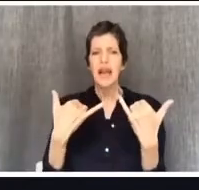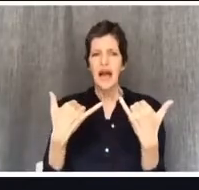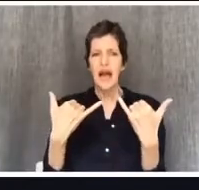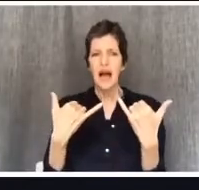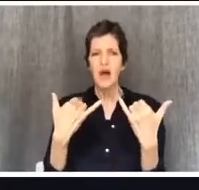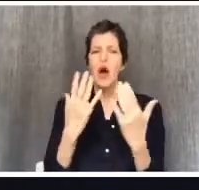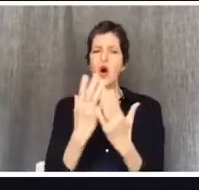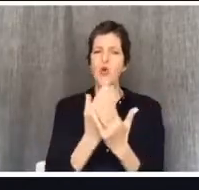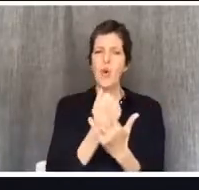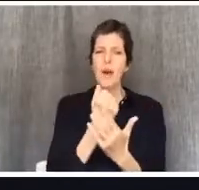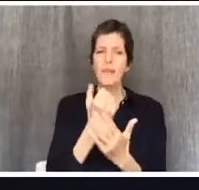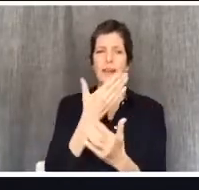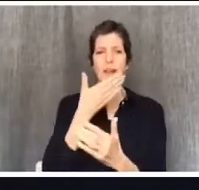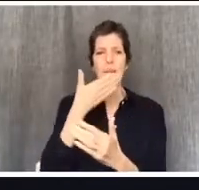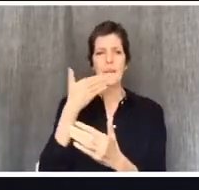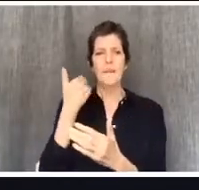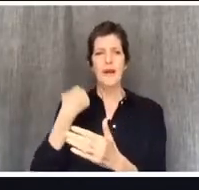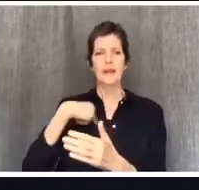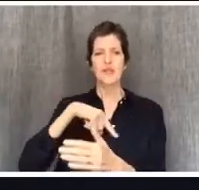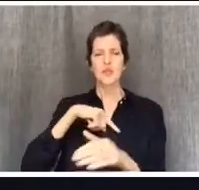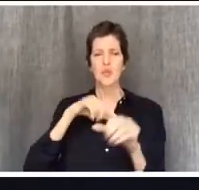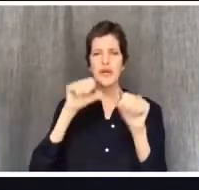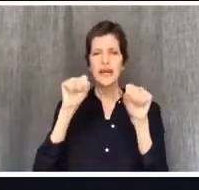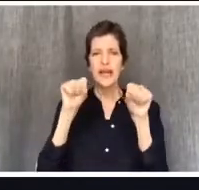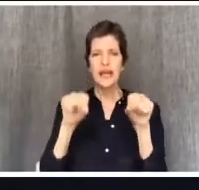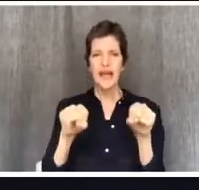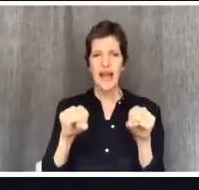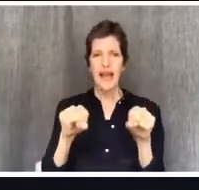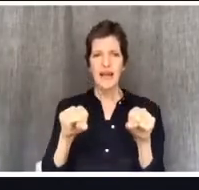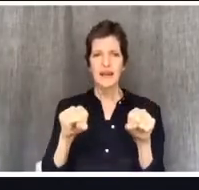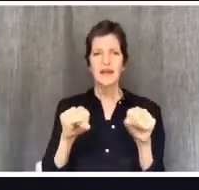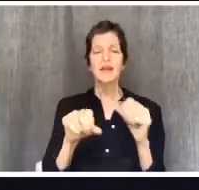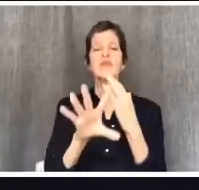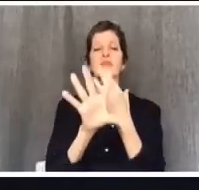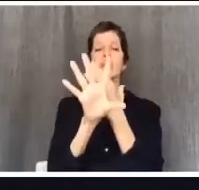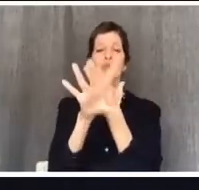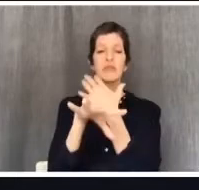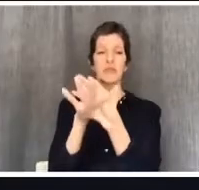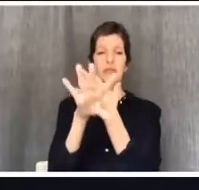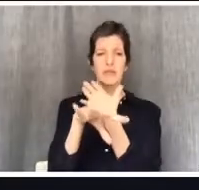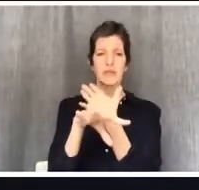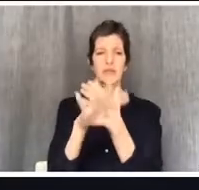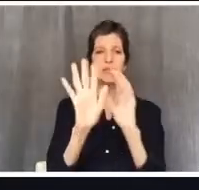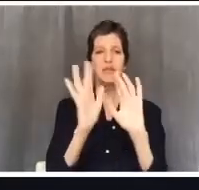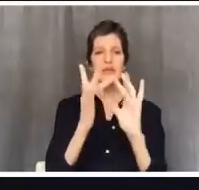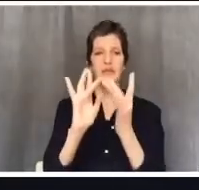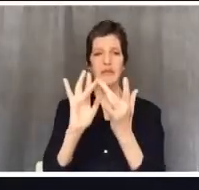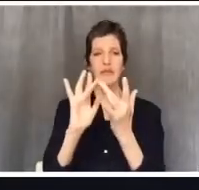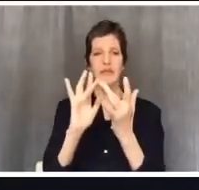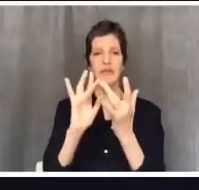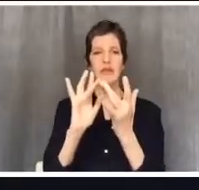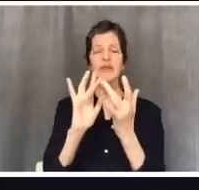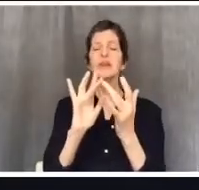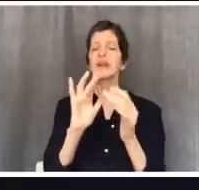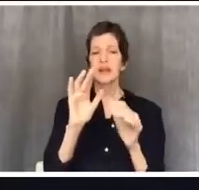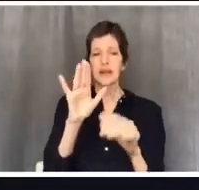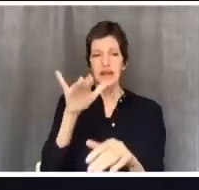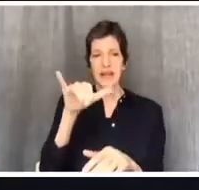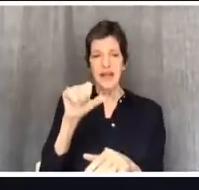Jesus, to like sort of virtually gather and approximate what we do when we do our Sunday worship service.